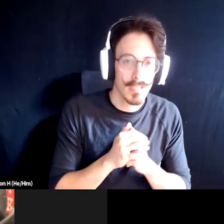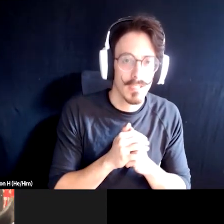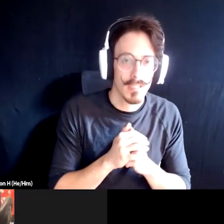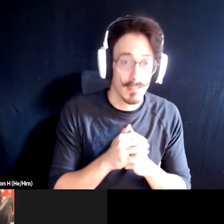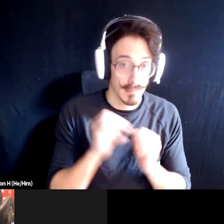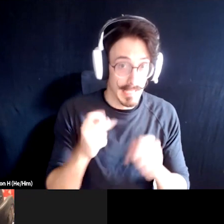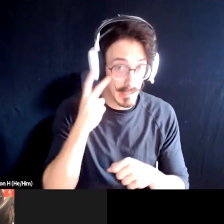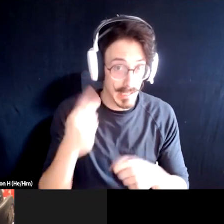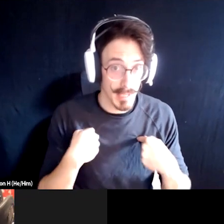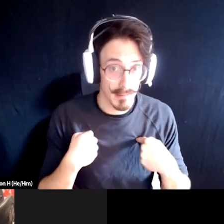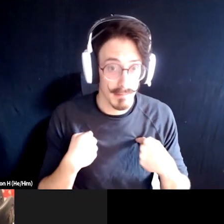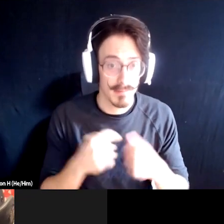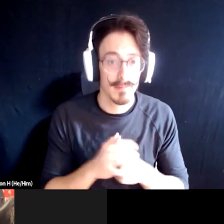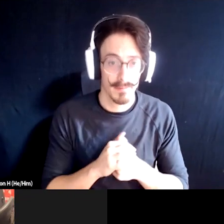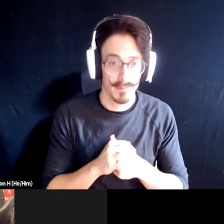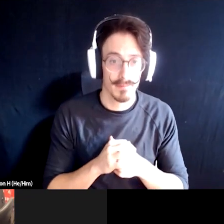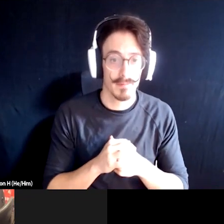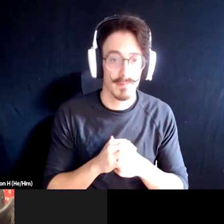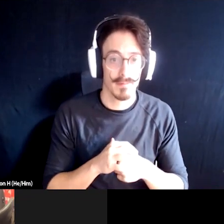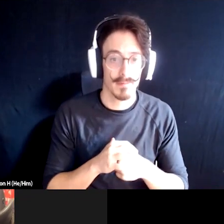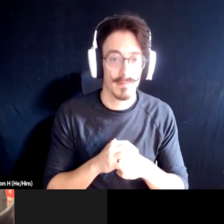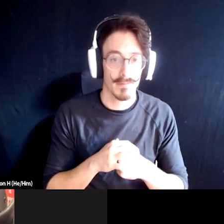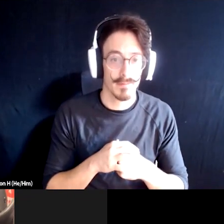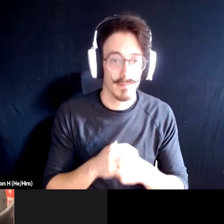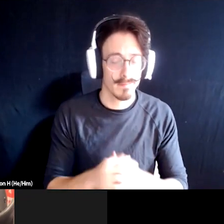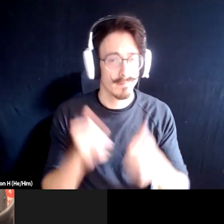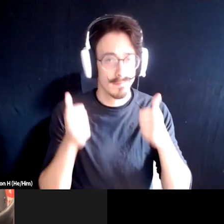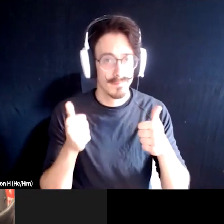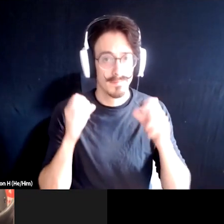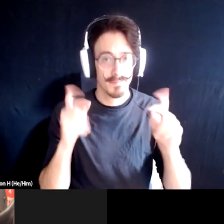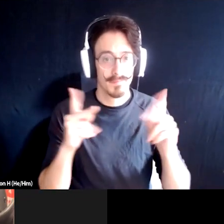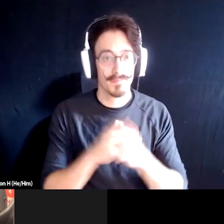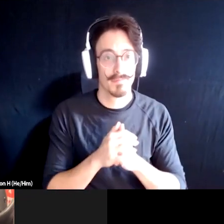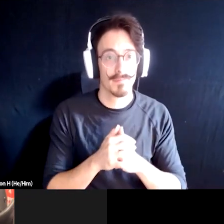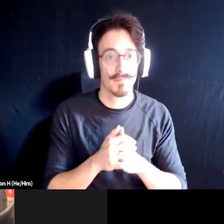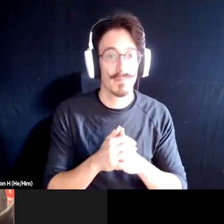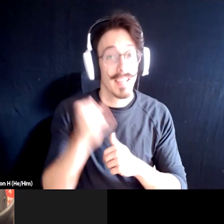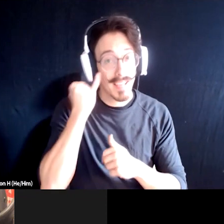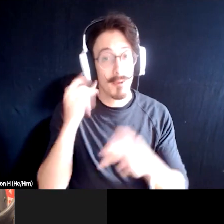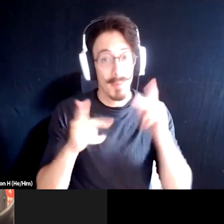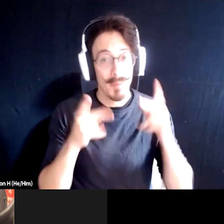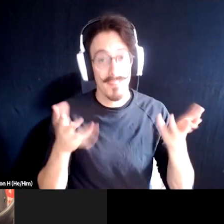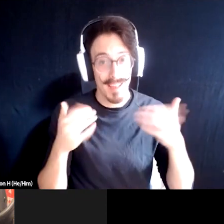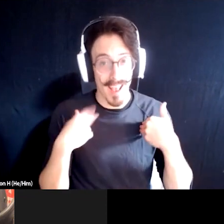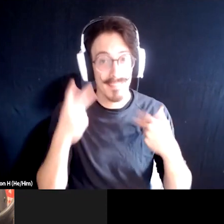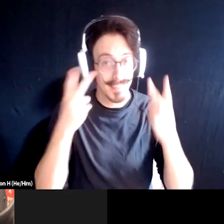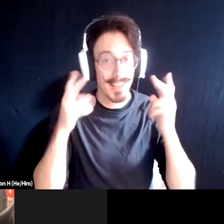Can you see me? Can Yes, we can. Okay. At least those of us that have sight can see you.